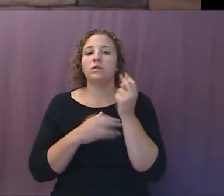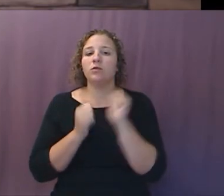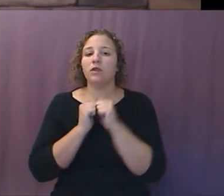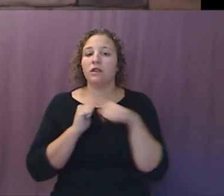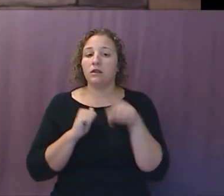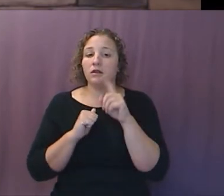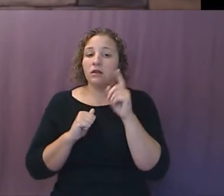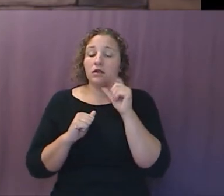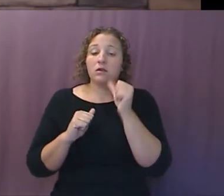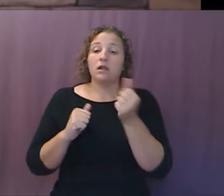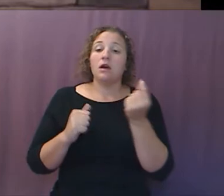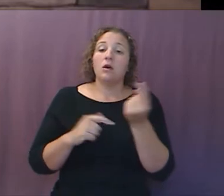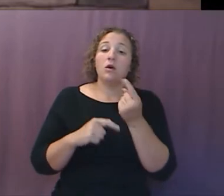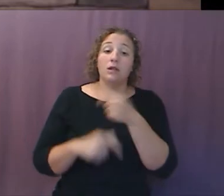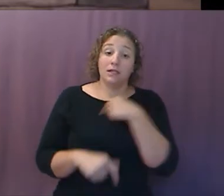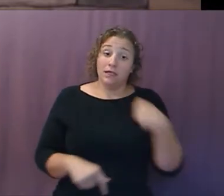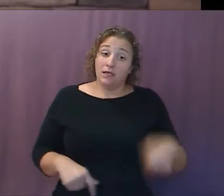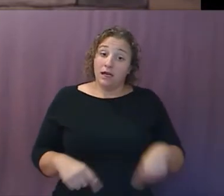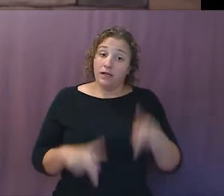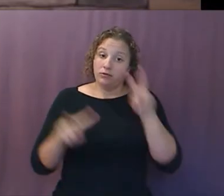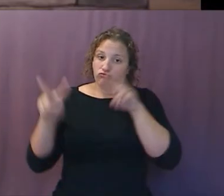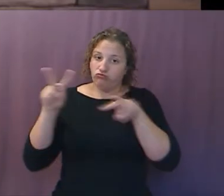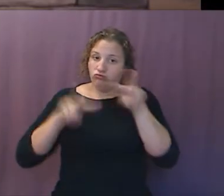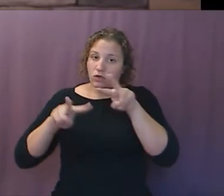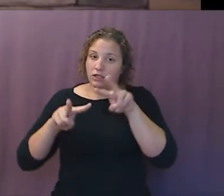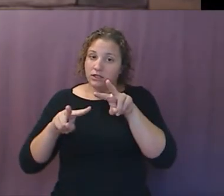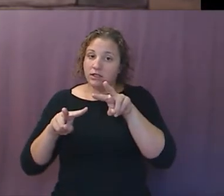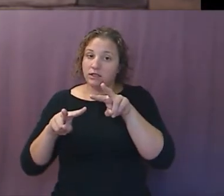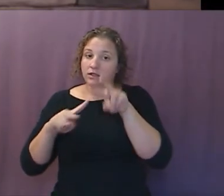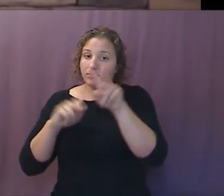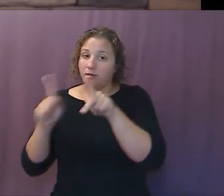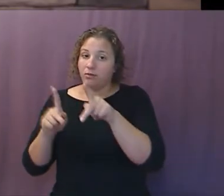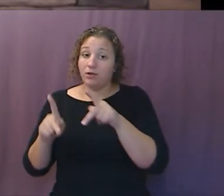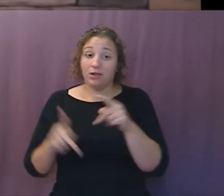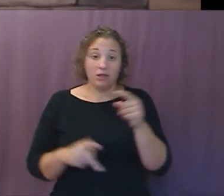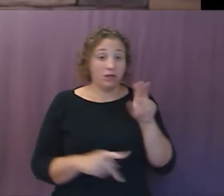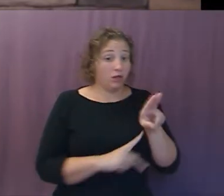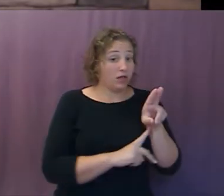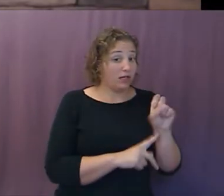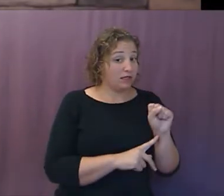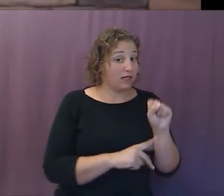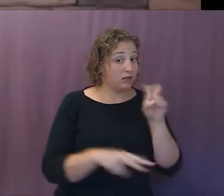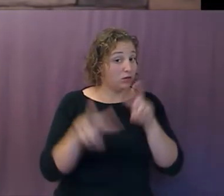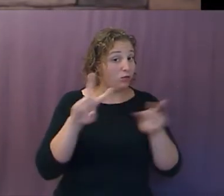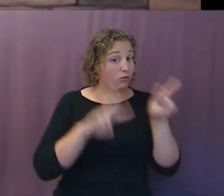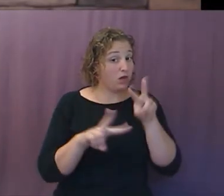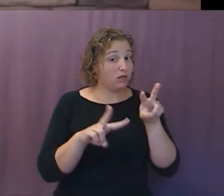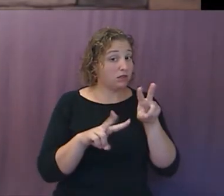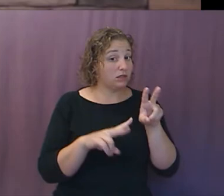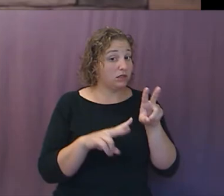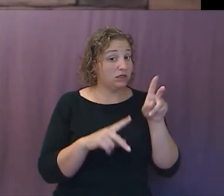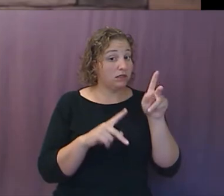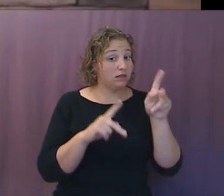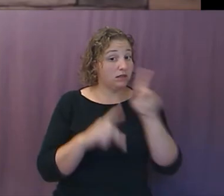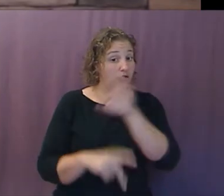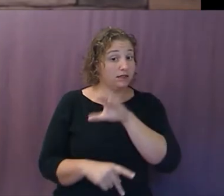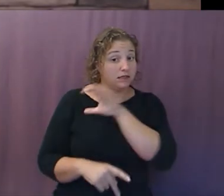China watching aggressively after their citizenry, we find out that even here in the United States, there are active projects either being made or being